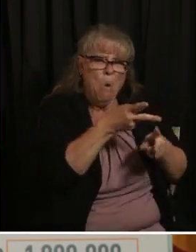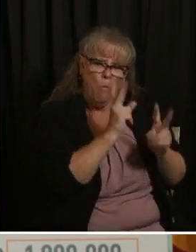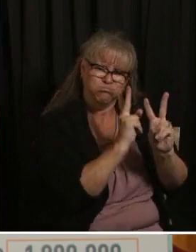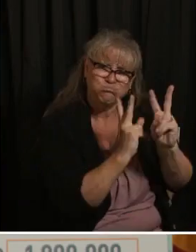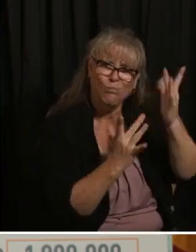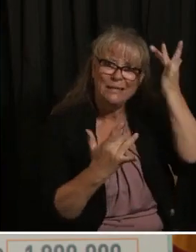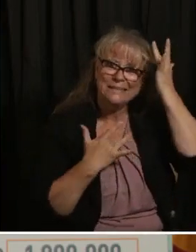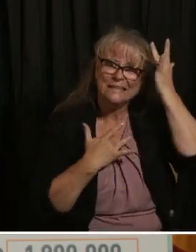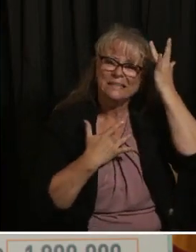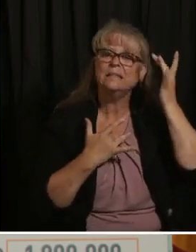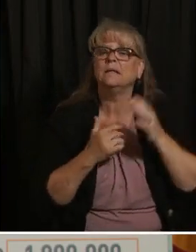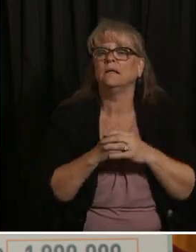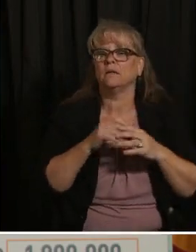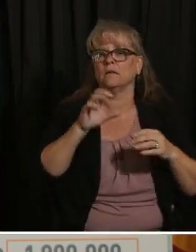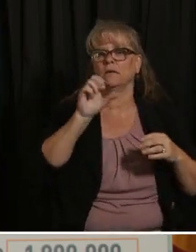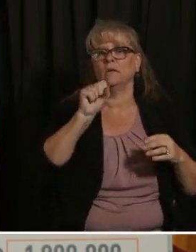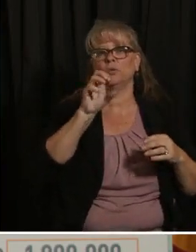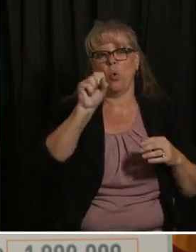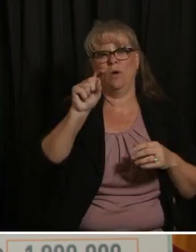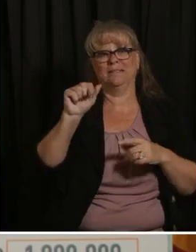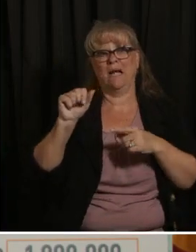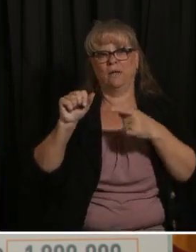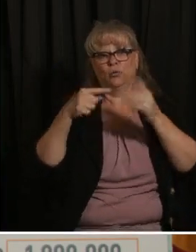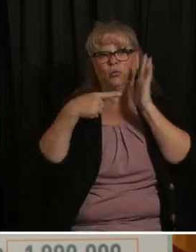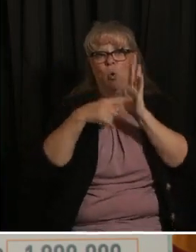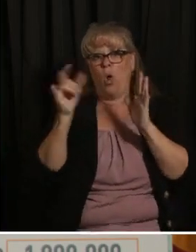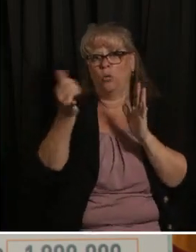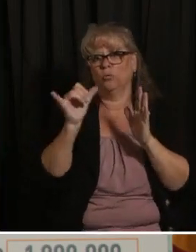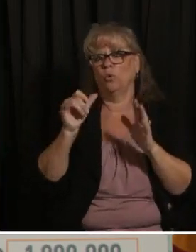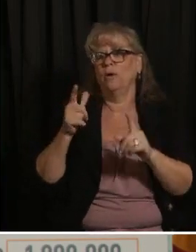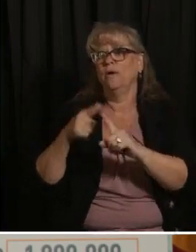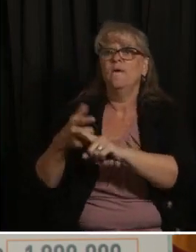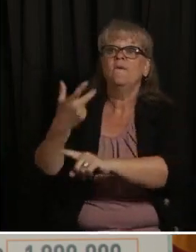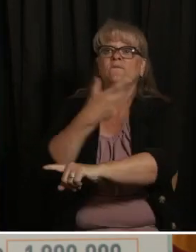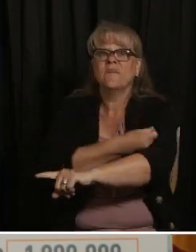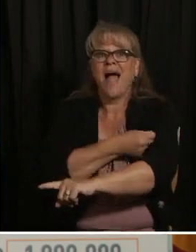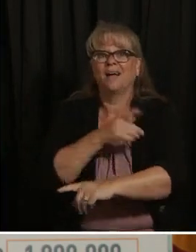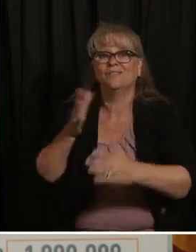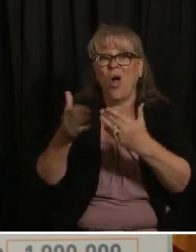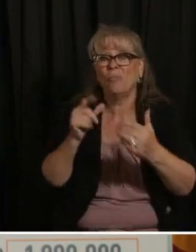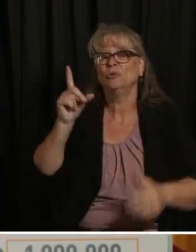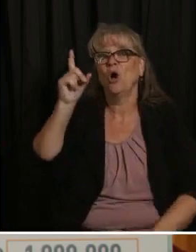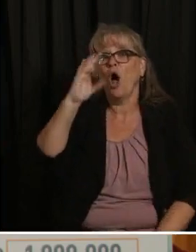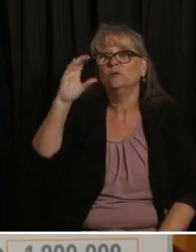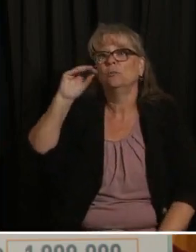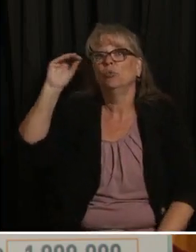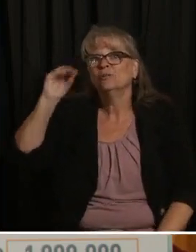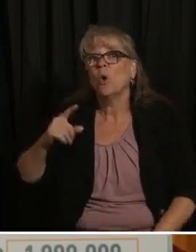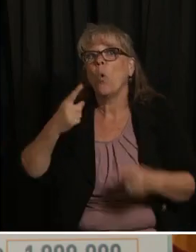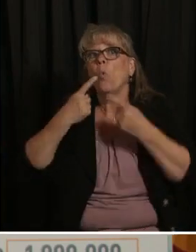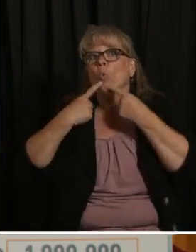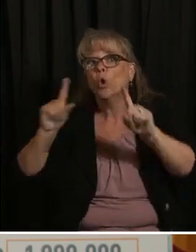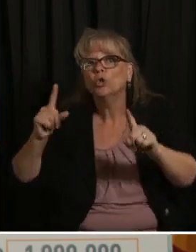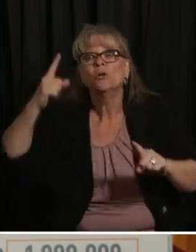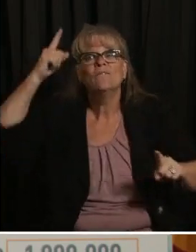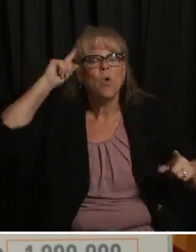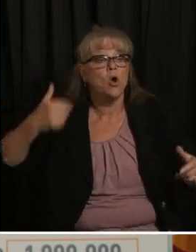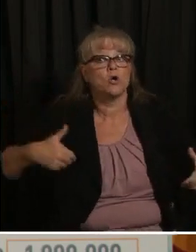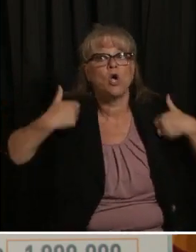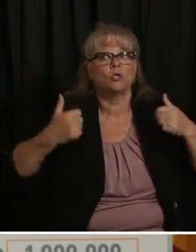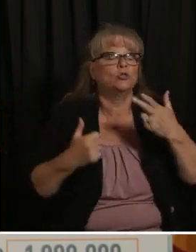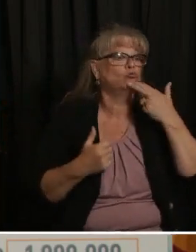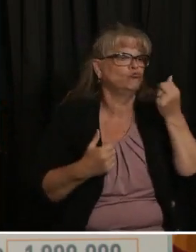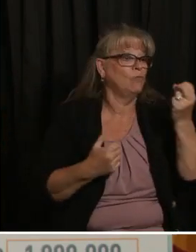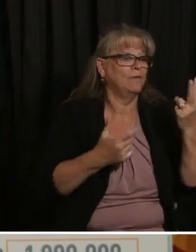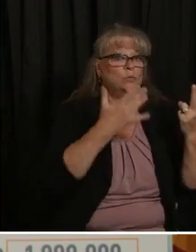vaccine is very close to 100 effective for that 12 to 16 year old age group so for the youngest folks it's even